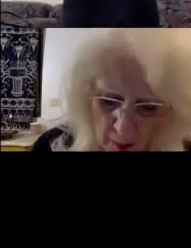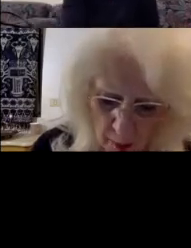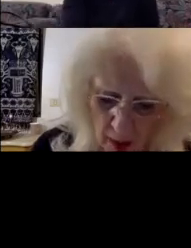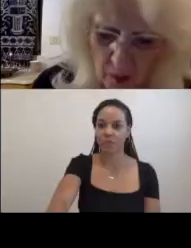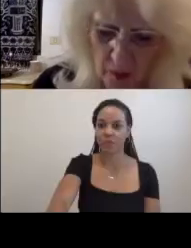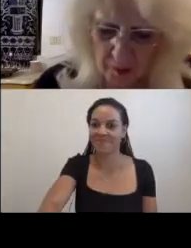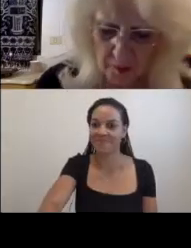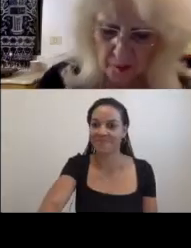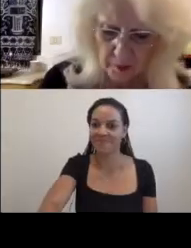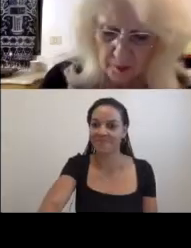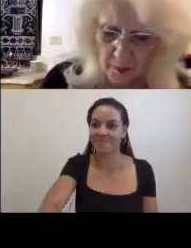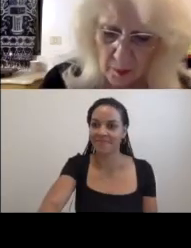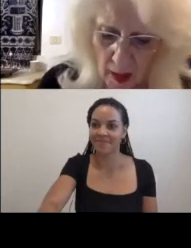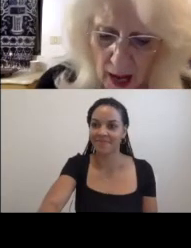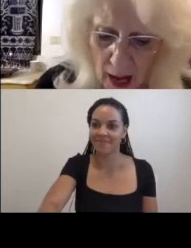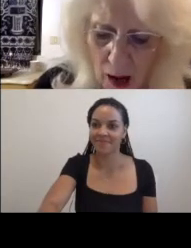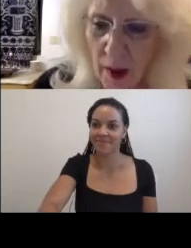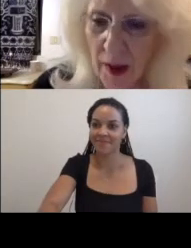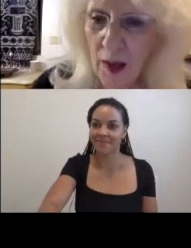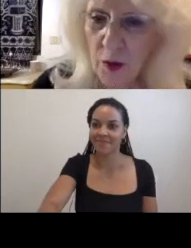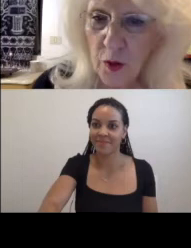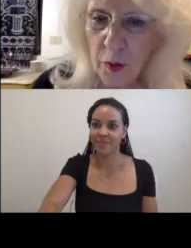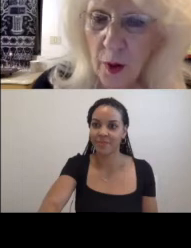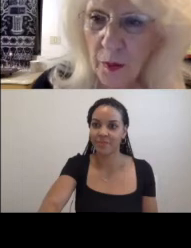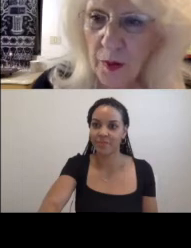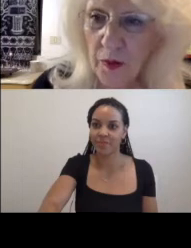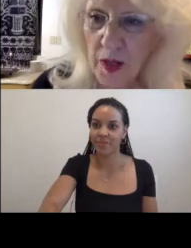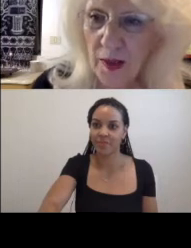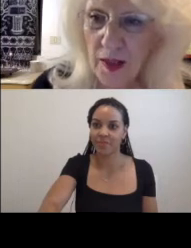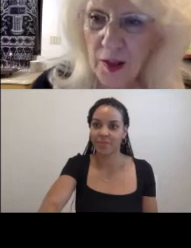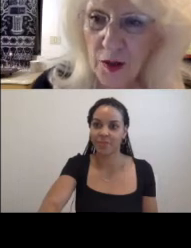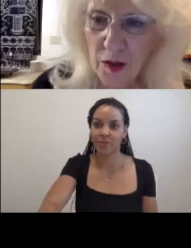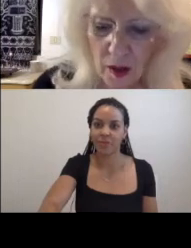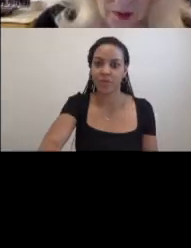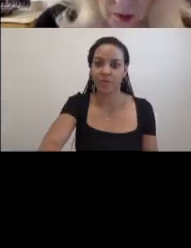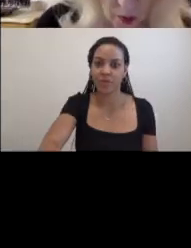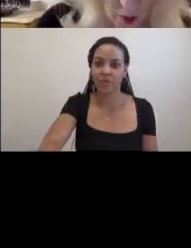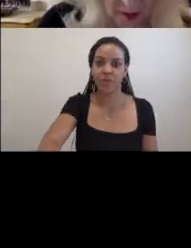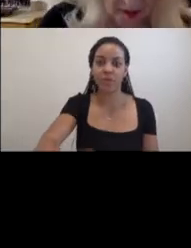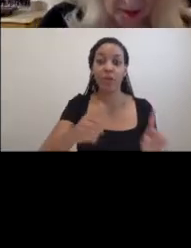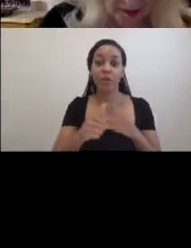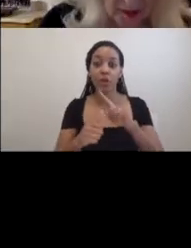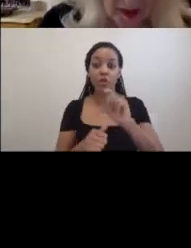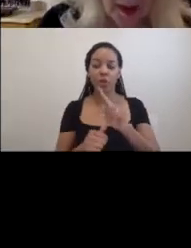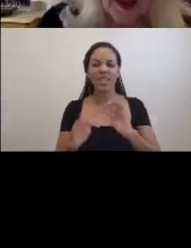it came about, how I got to the department of sanitation in New York